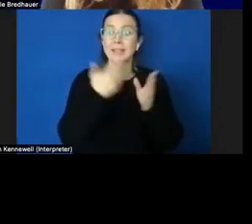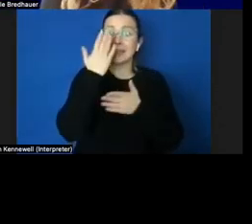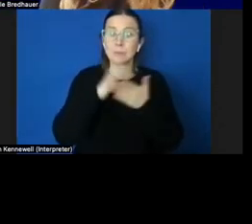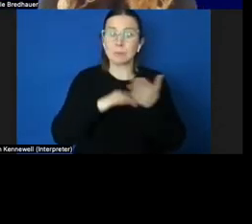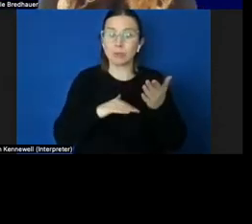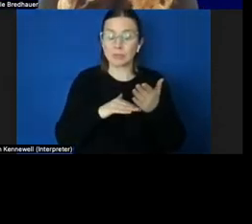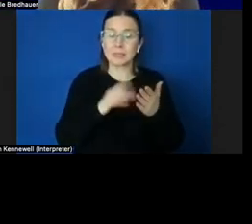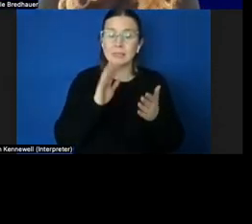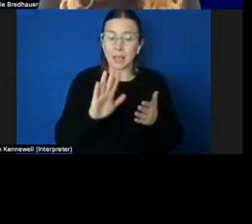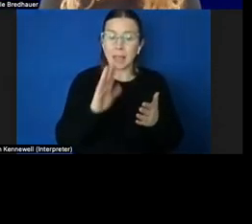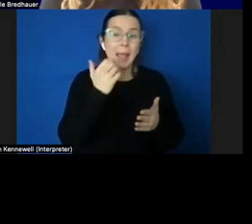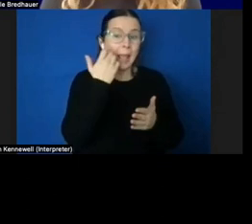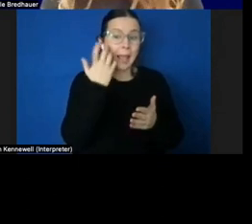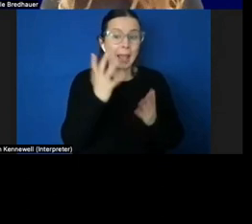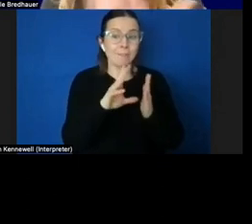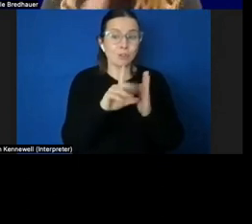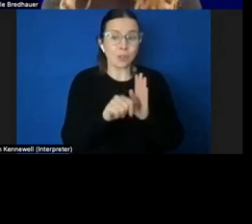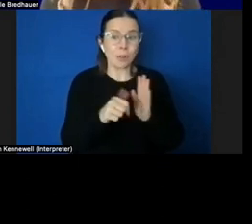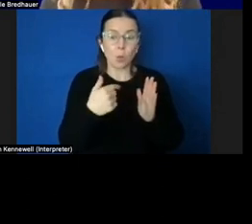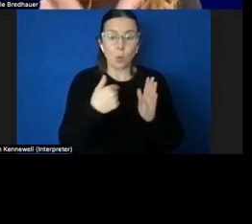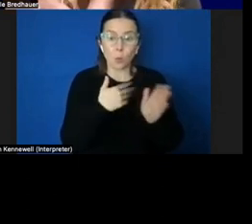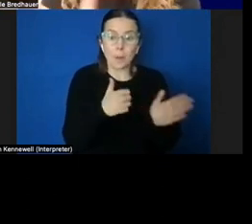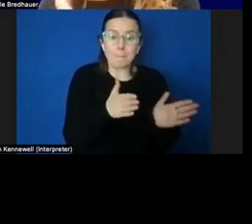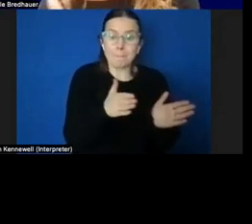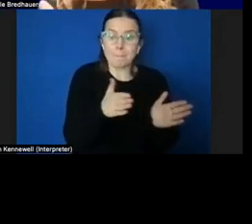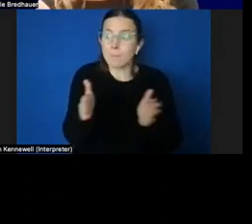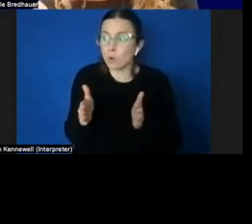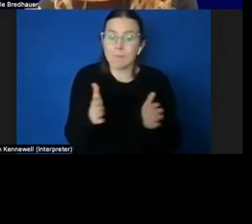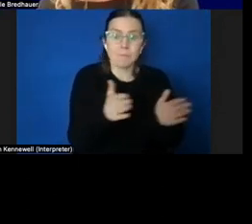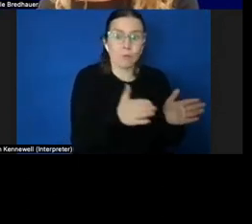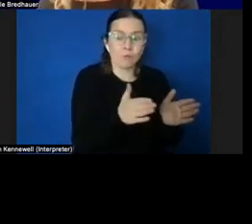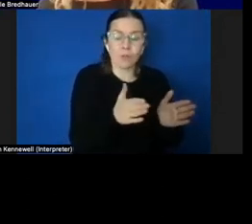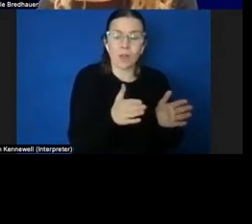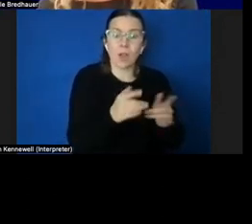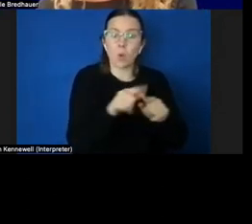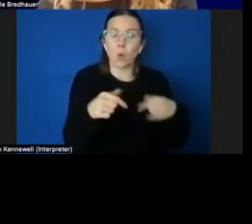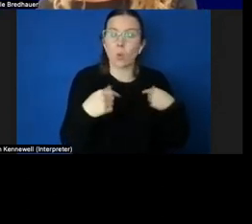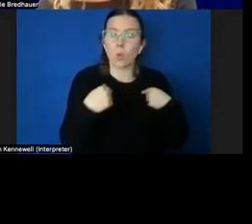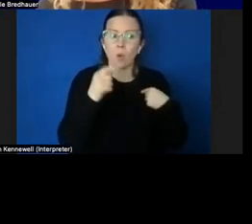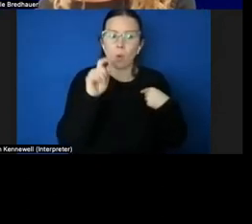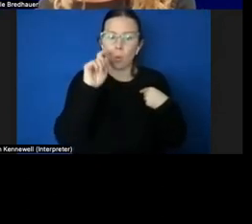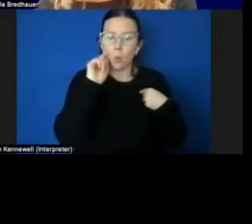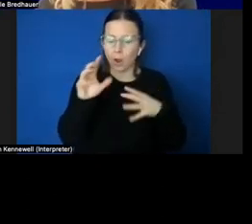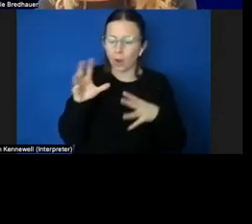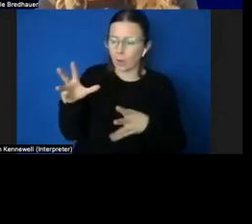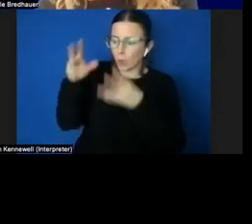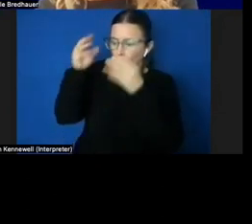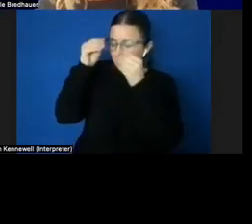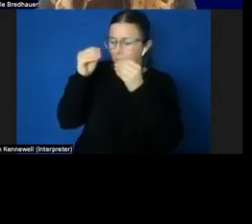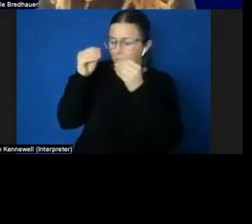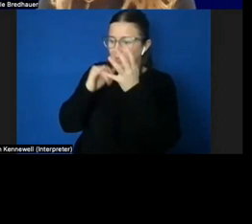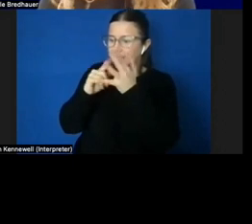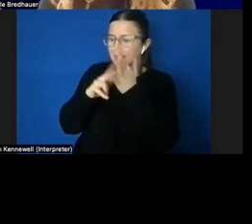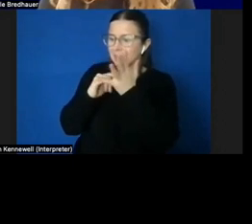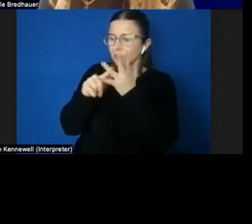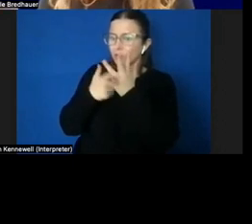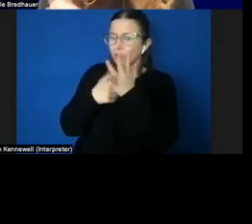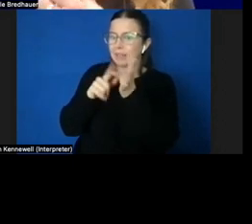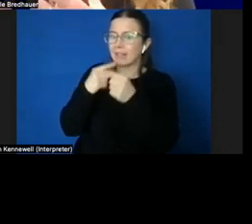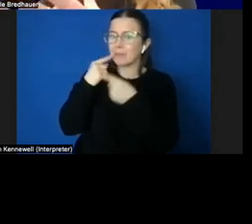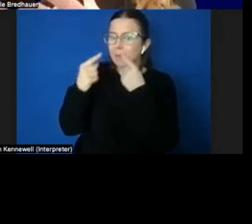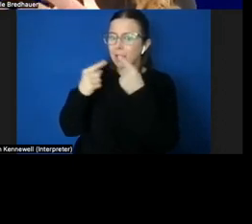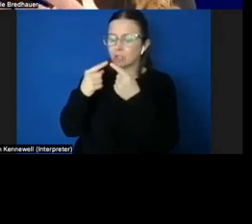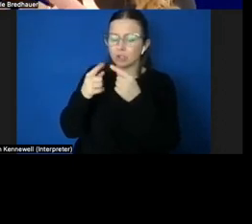move, we have a whole different set of sensory information that we have to